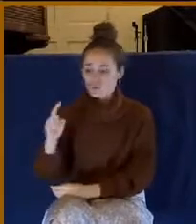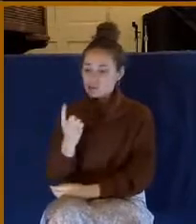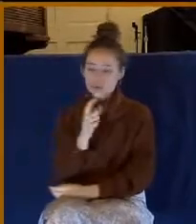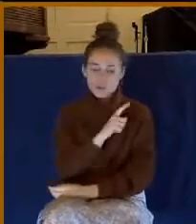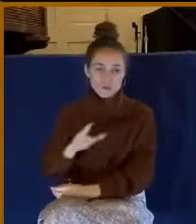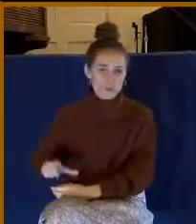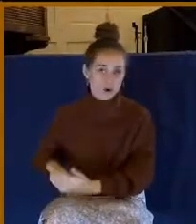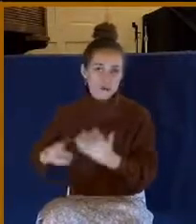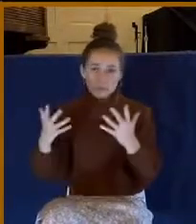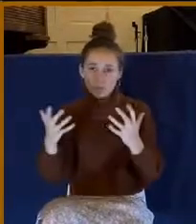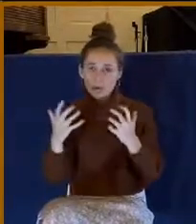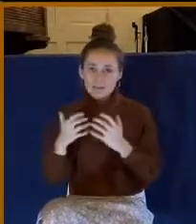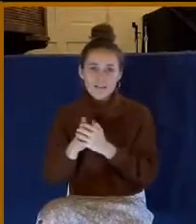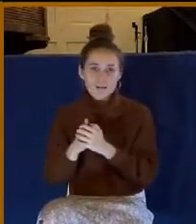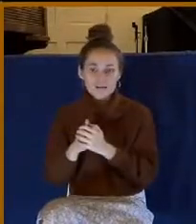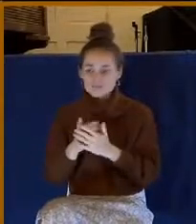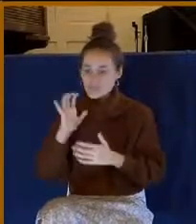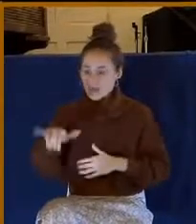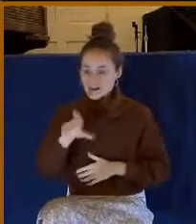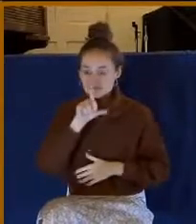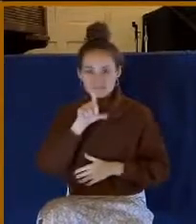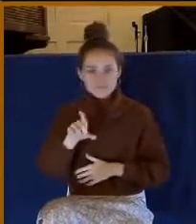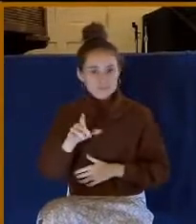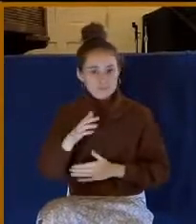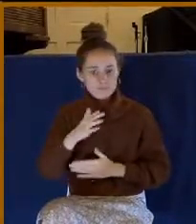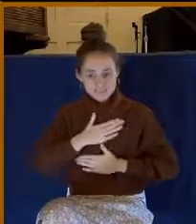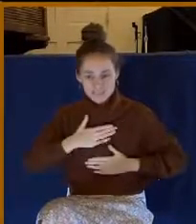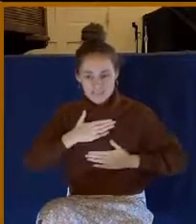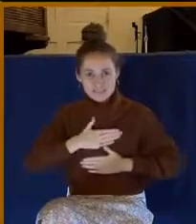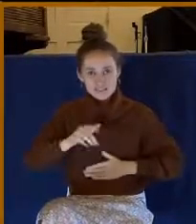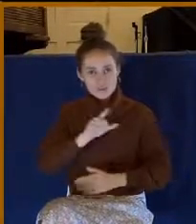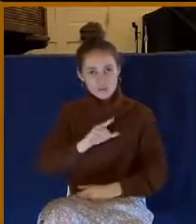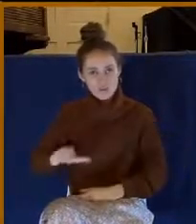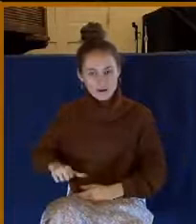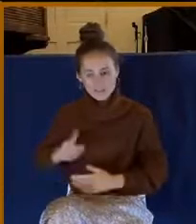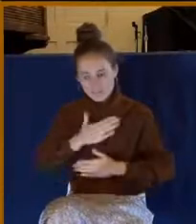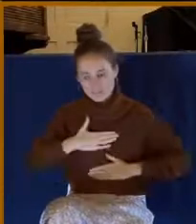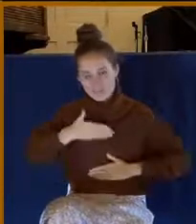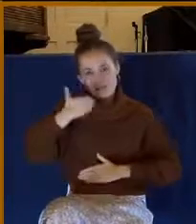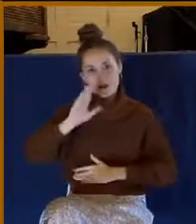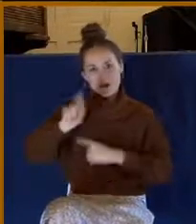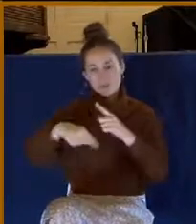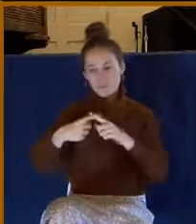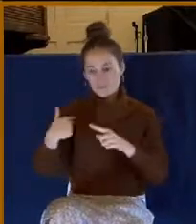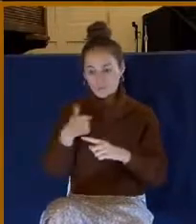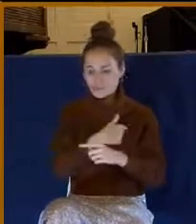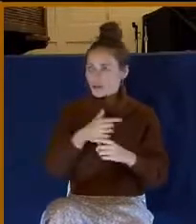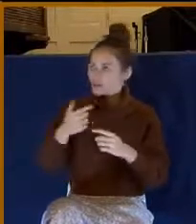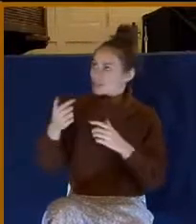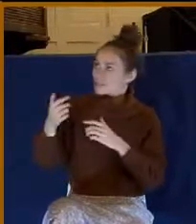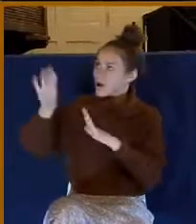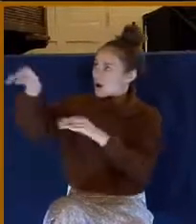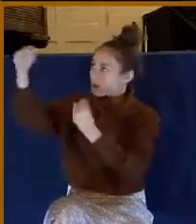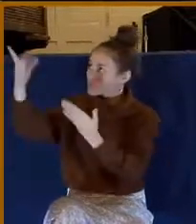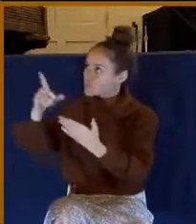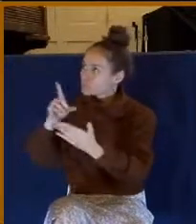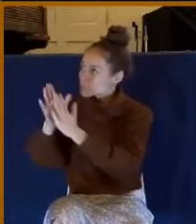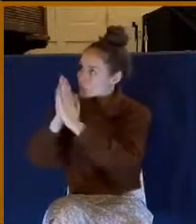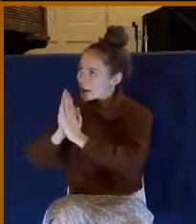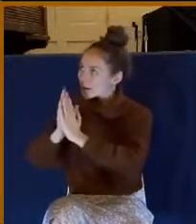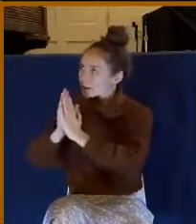the Lord. And this is pleasing to God. This glorifies God when we offer to him prayers and praise